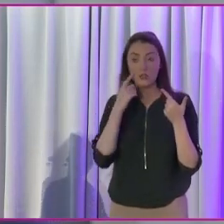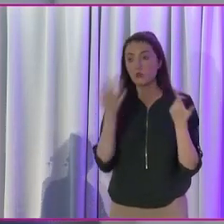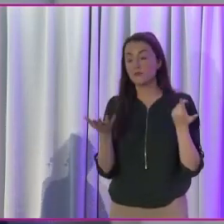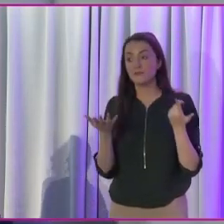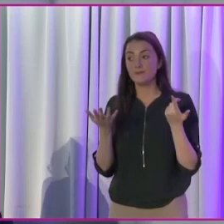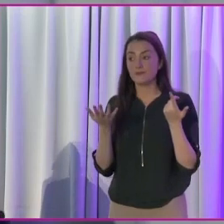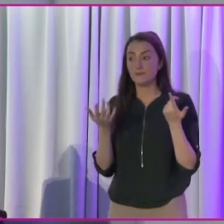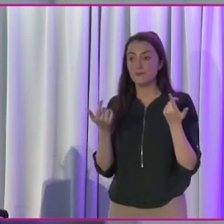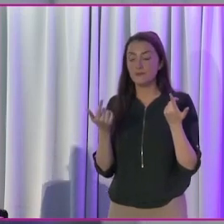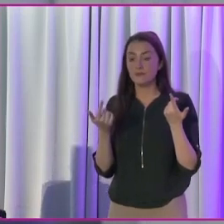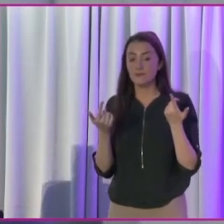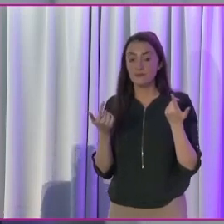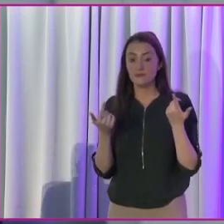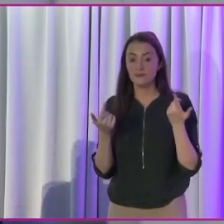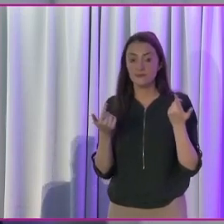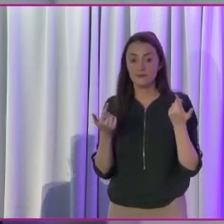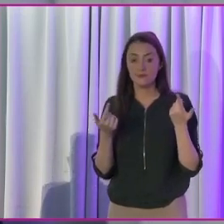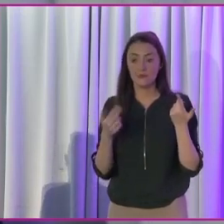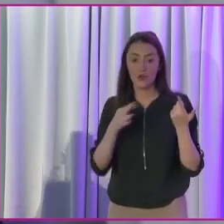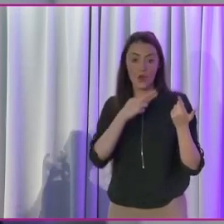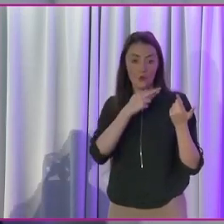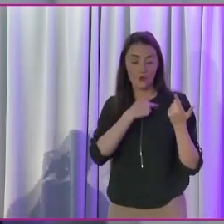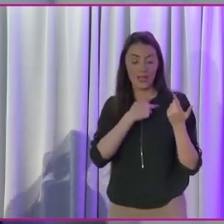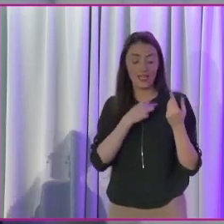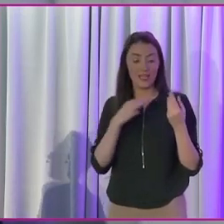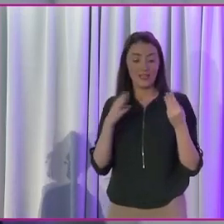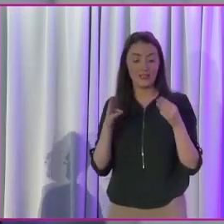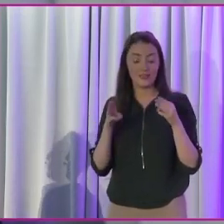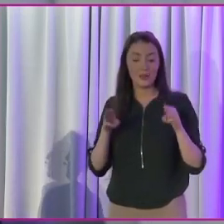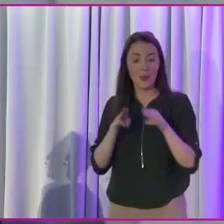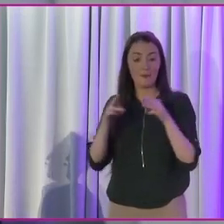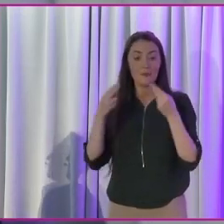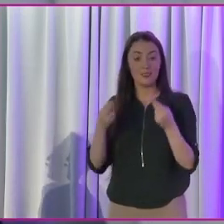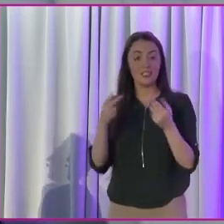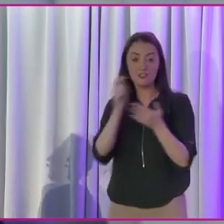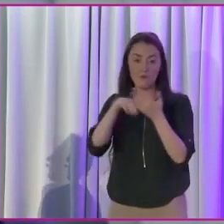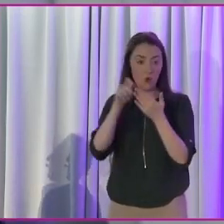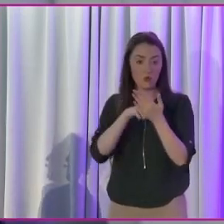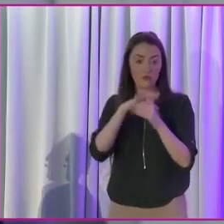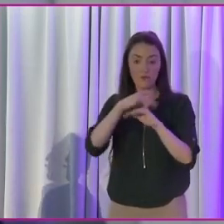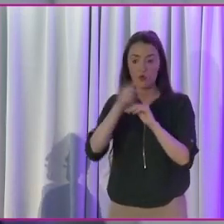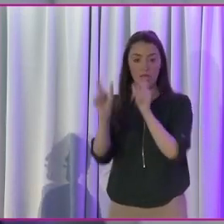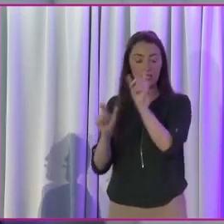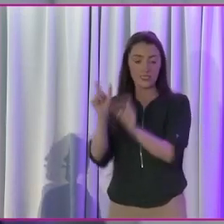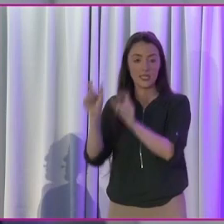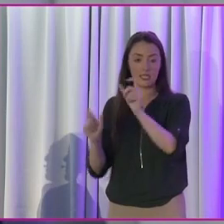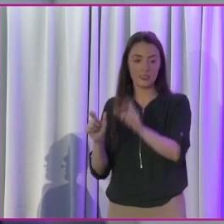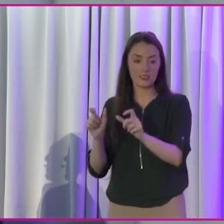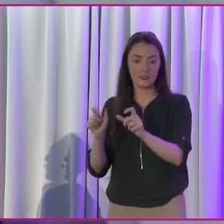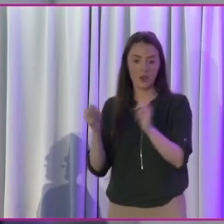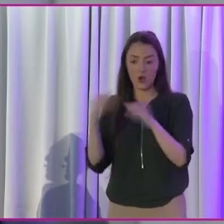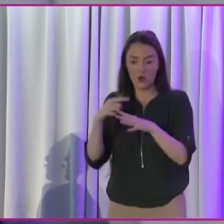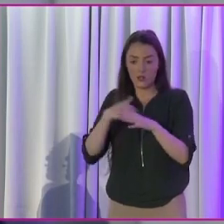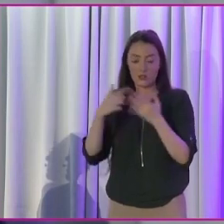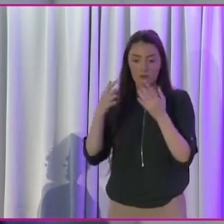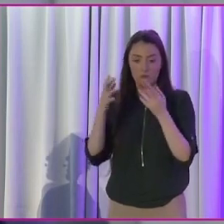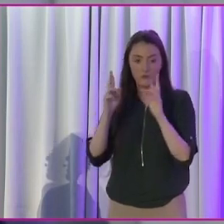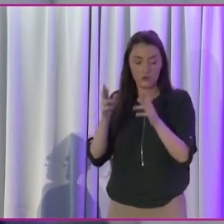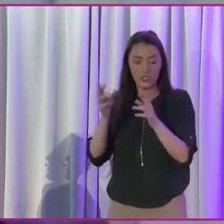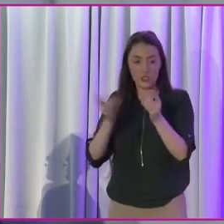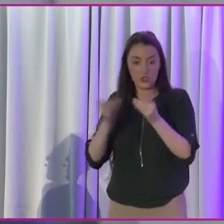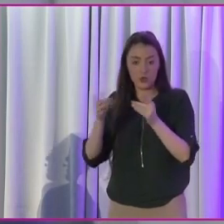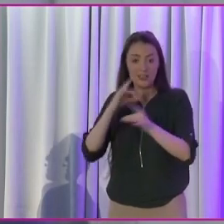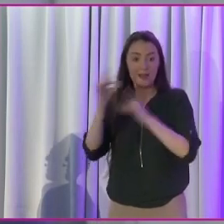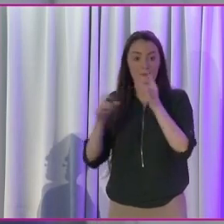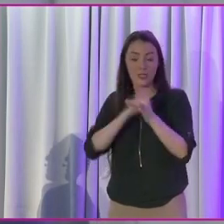ultimately people have to vote for candidates. So all you can really do is just make sure that the